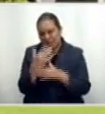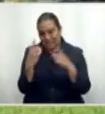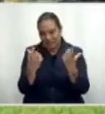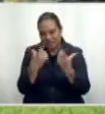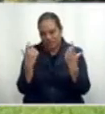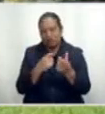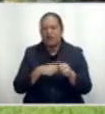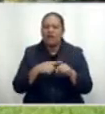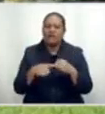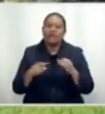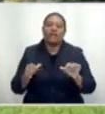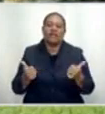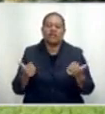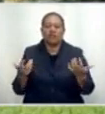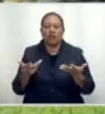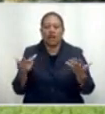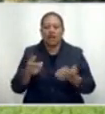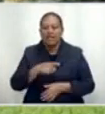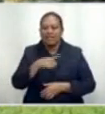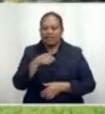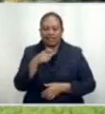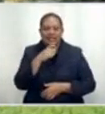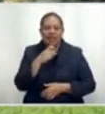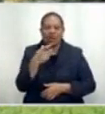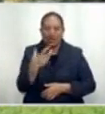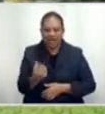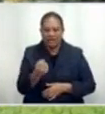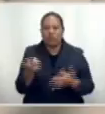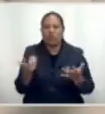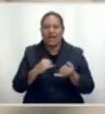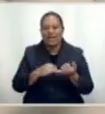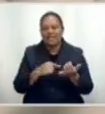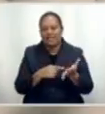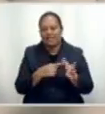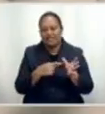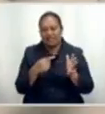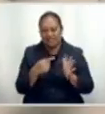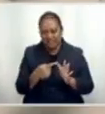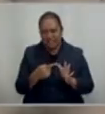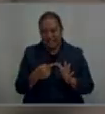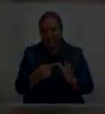will end with a dinner at the State House in Suva. Sainiani Mboilang, FBC News. on.